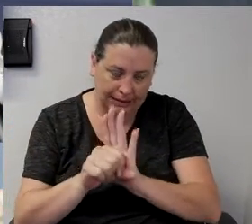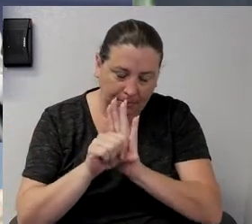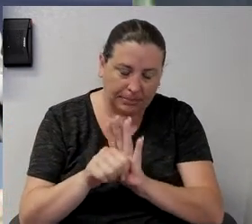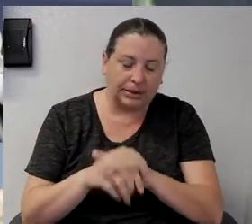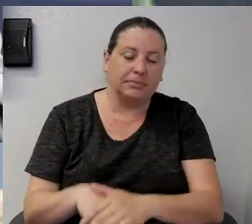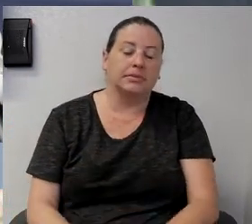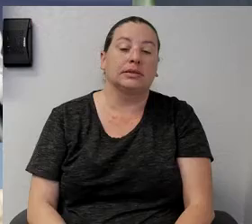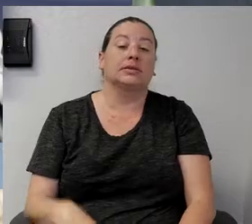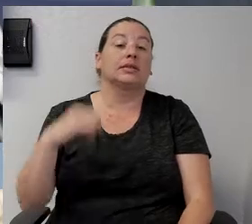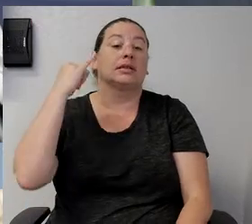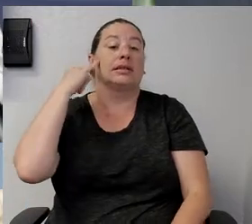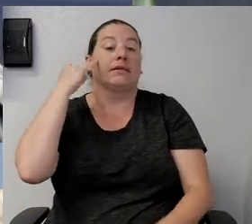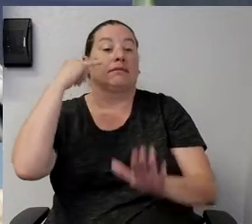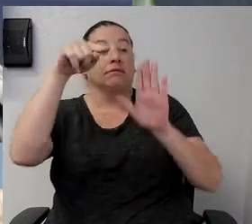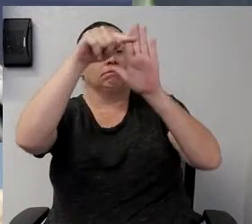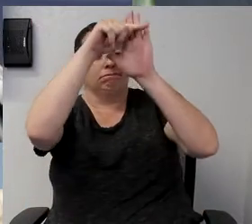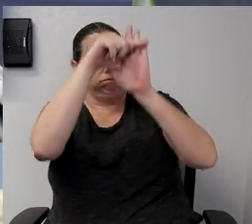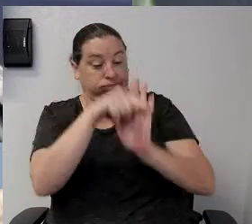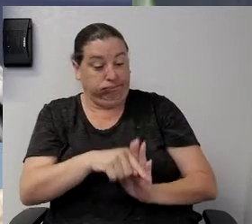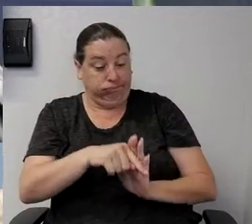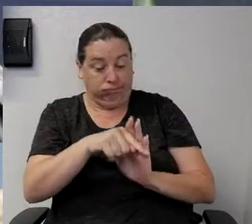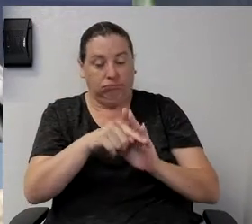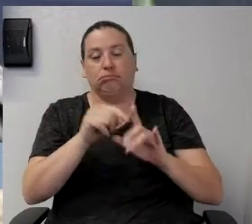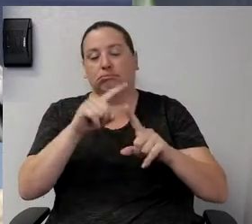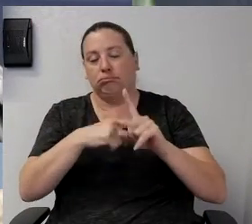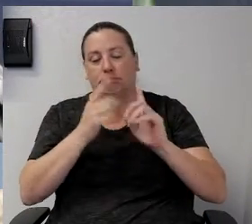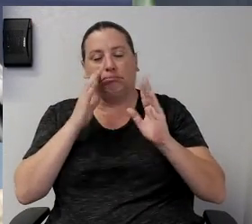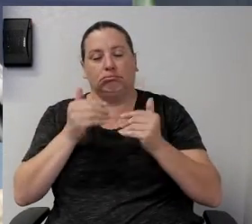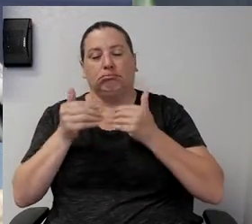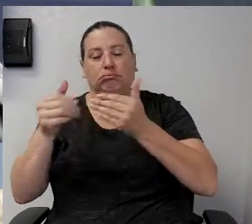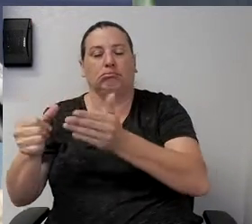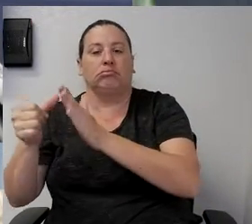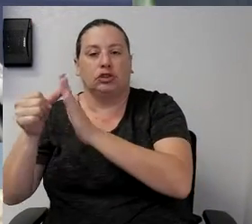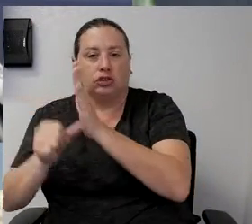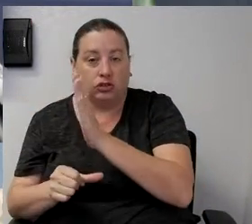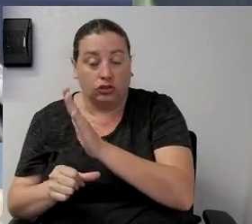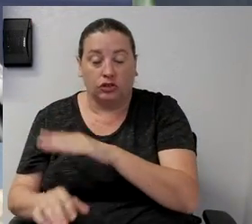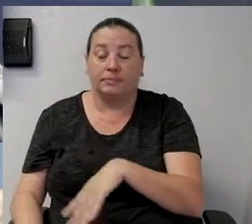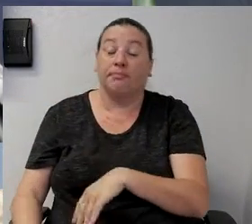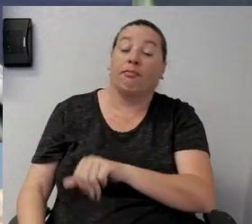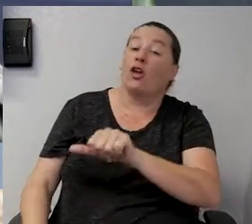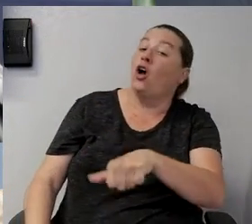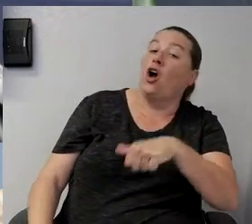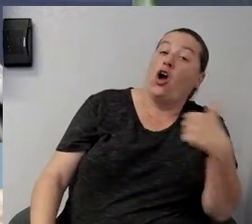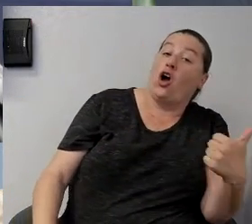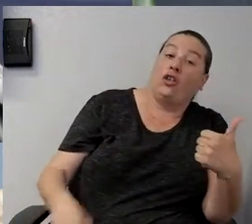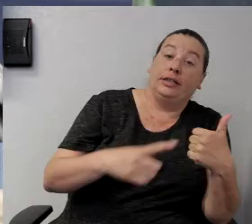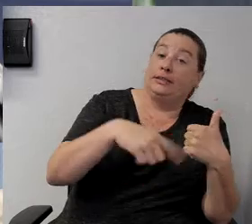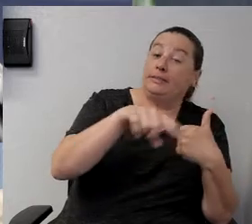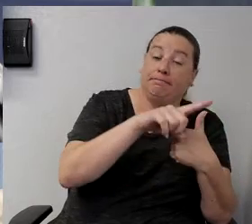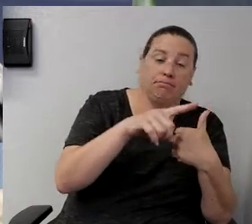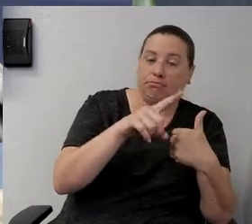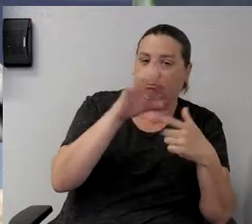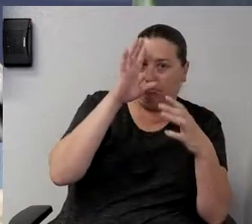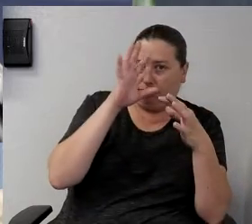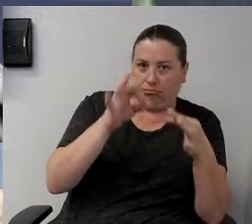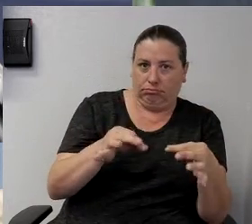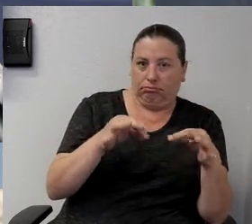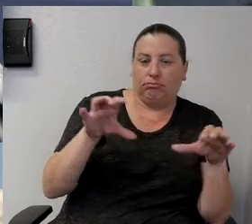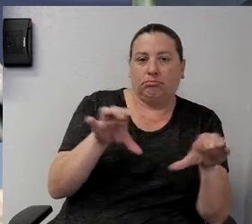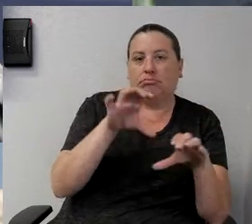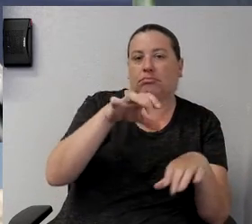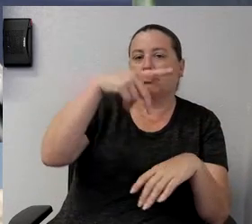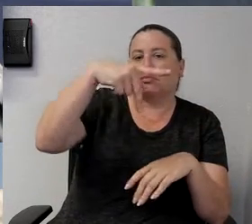if they are negative to all of that they go ahead and do the surgery others are performing a PCR